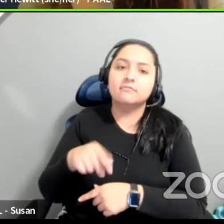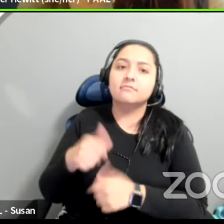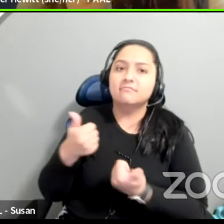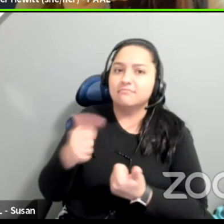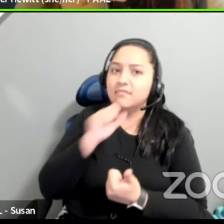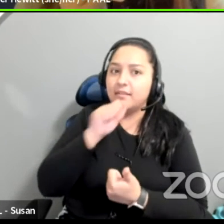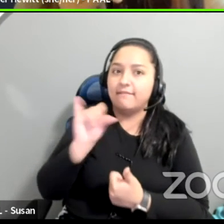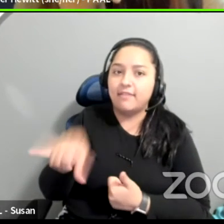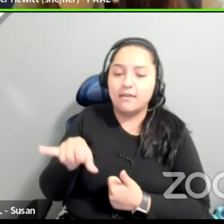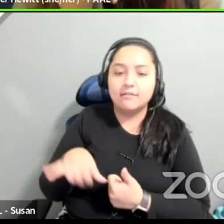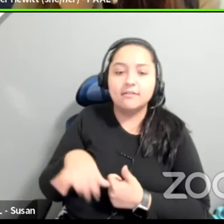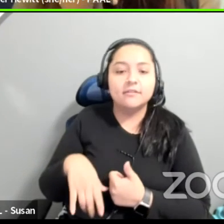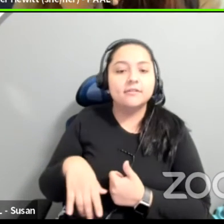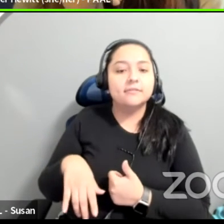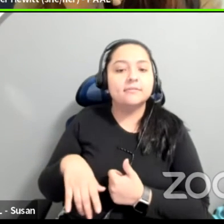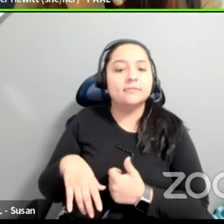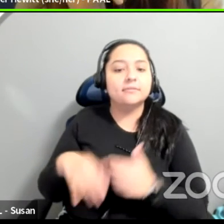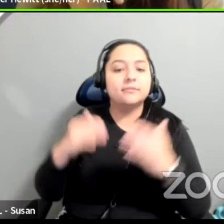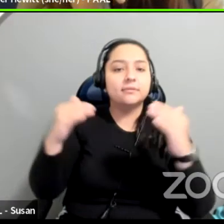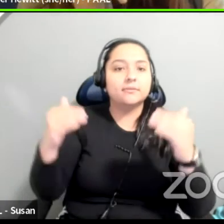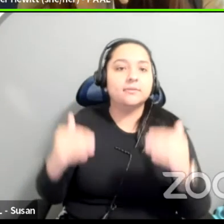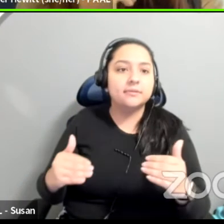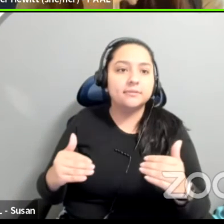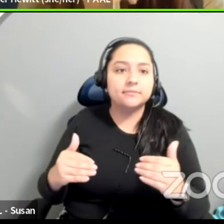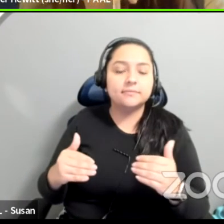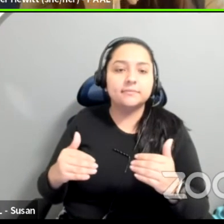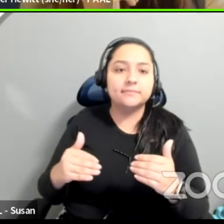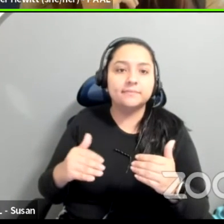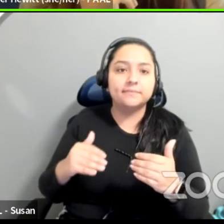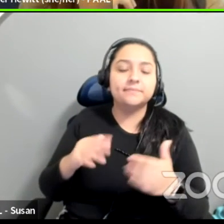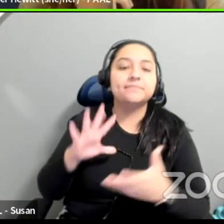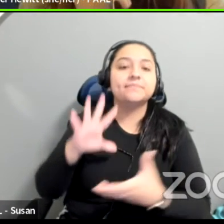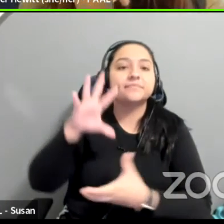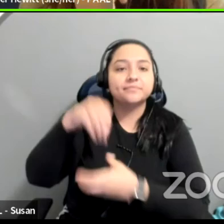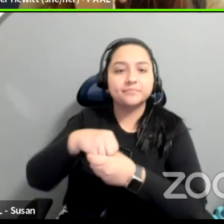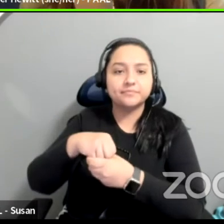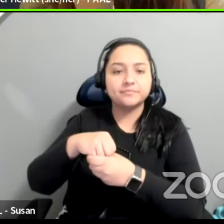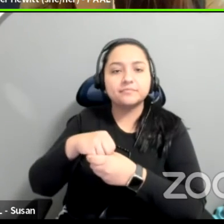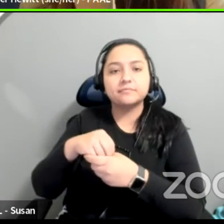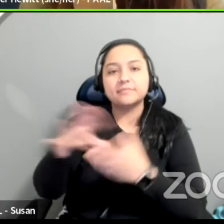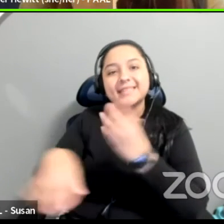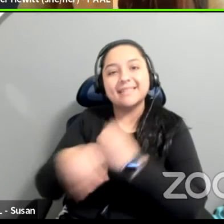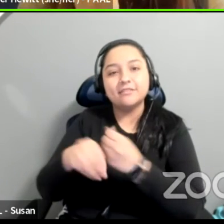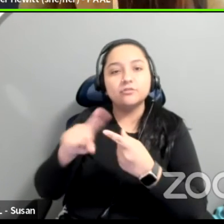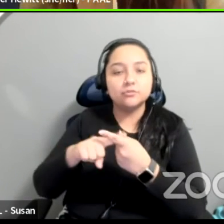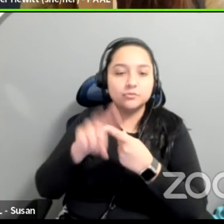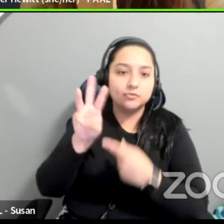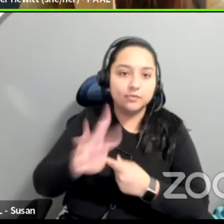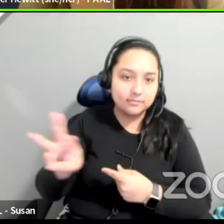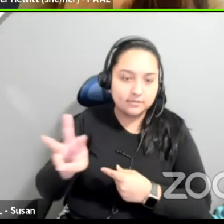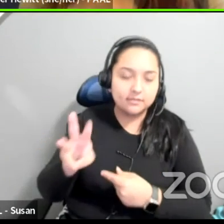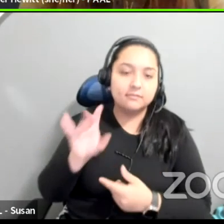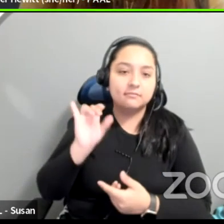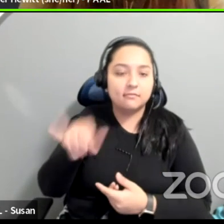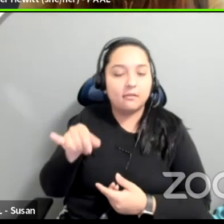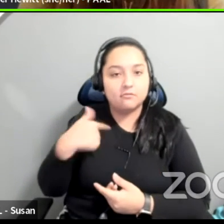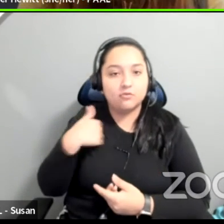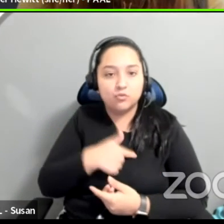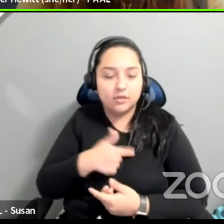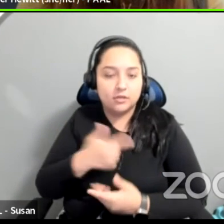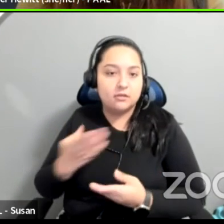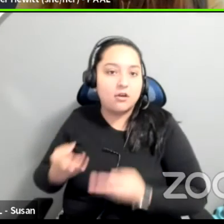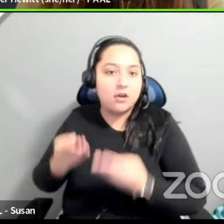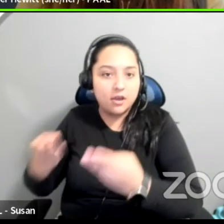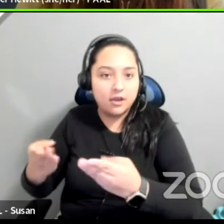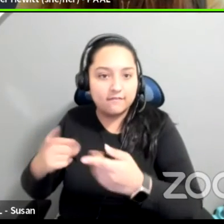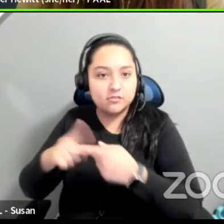starting the conversation with folks, um, included in our messaging and websites and support that we offer what we offer to caregivers and encourage our partners to do the